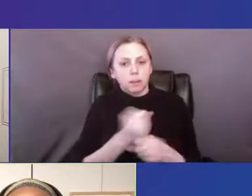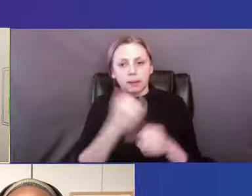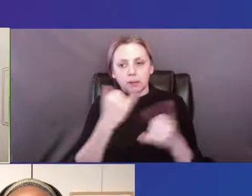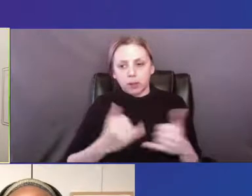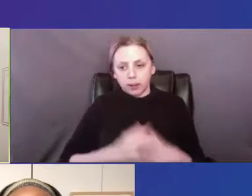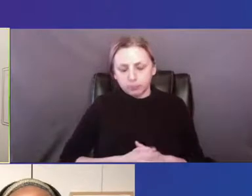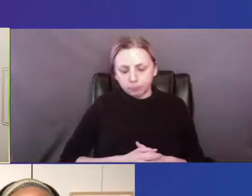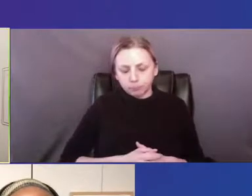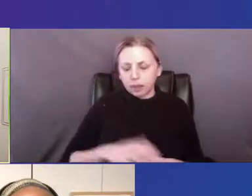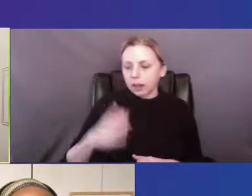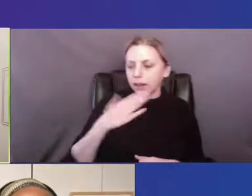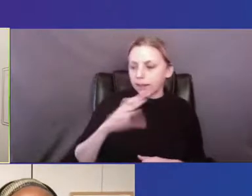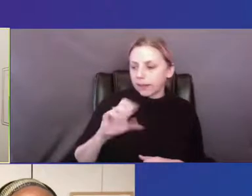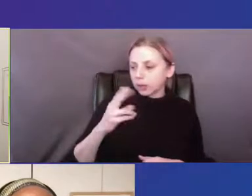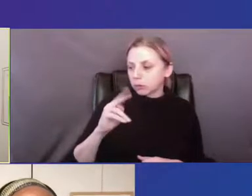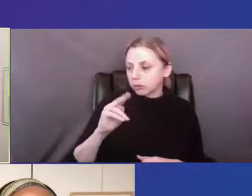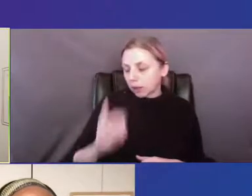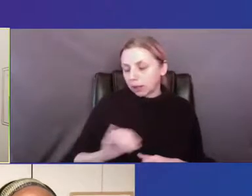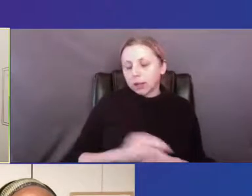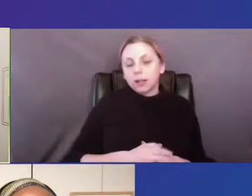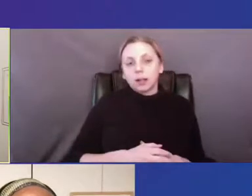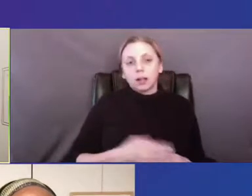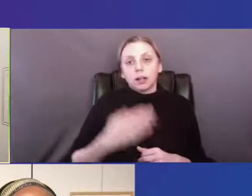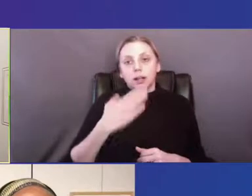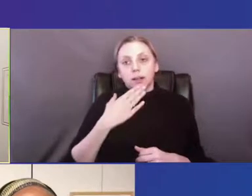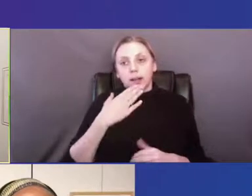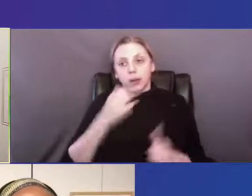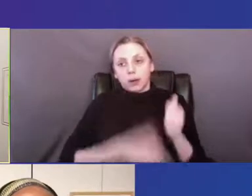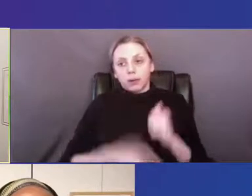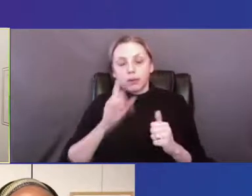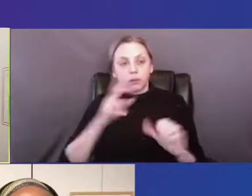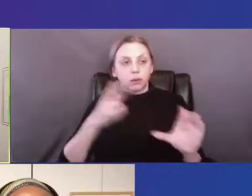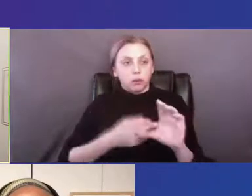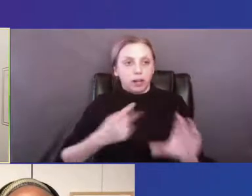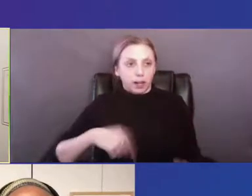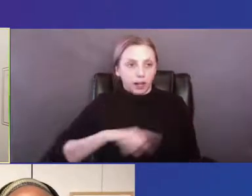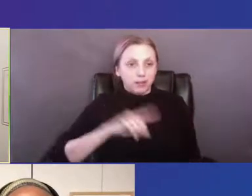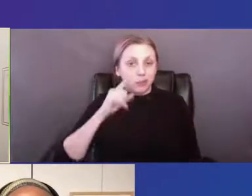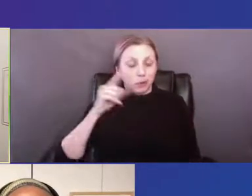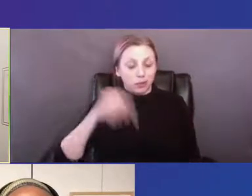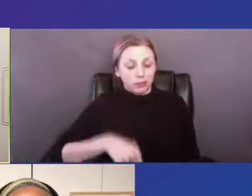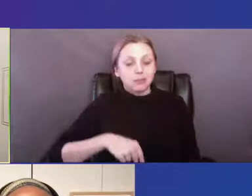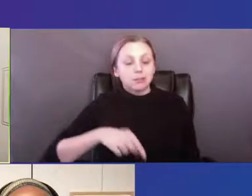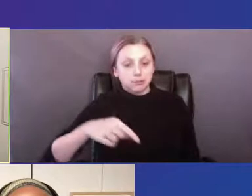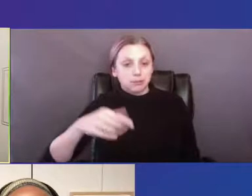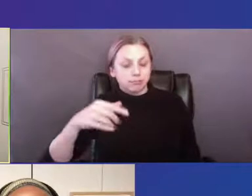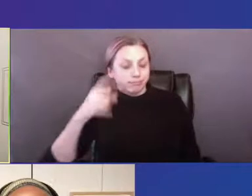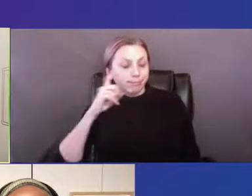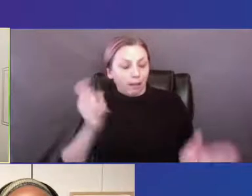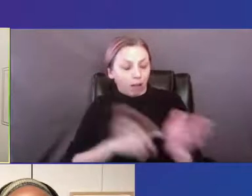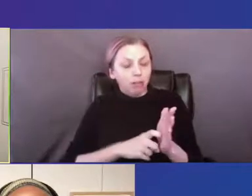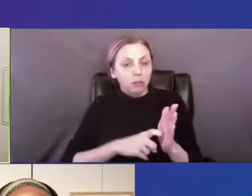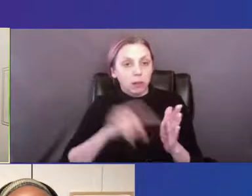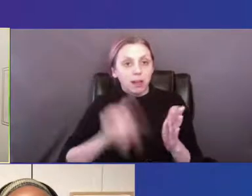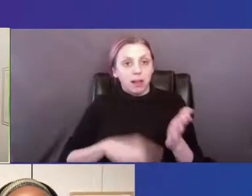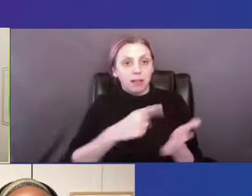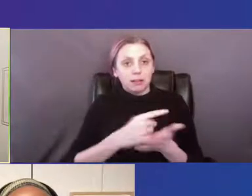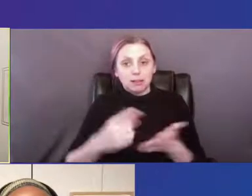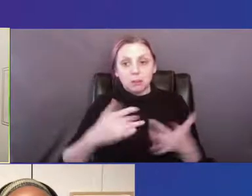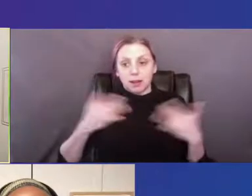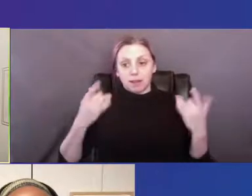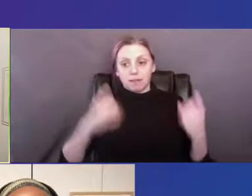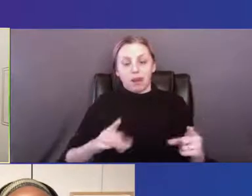Thank you, Shawnee. Thank thank you, everyone, for joining us for these acknowledgments. This week's event